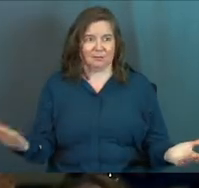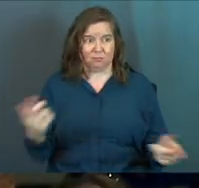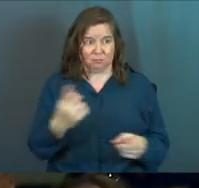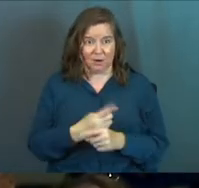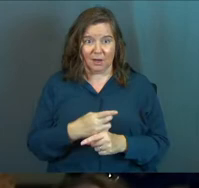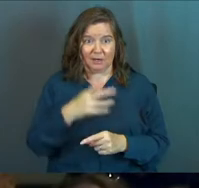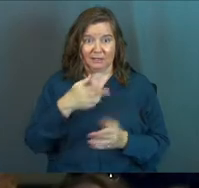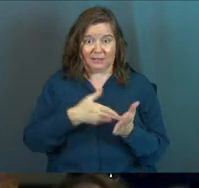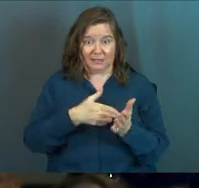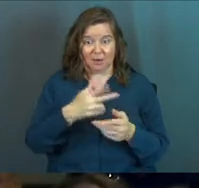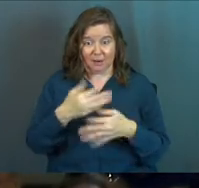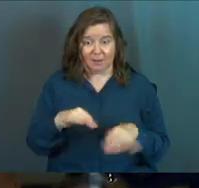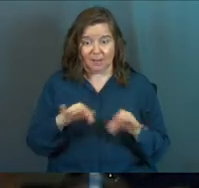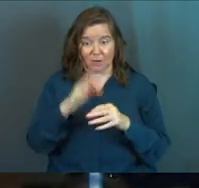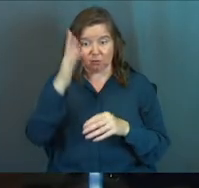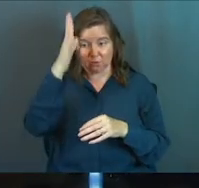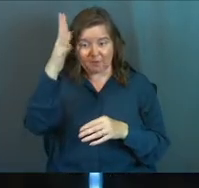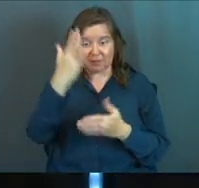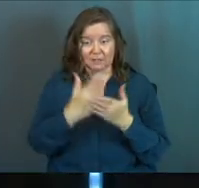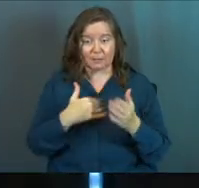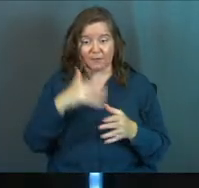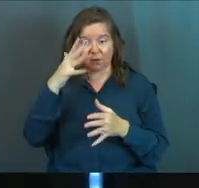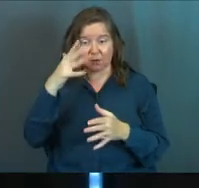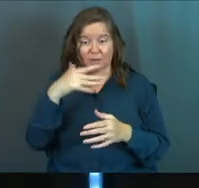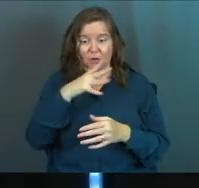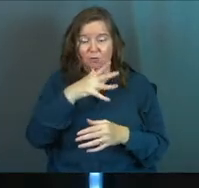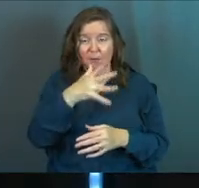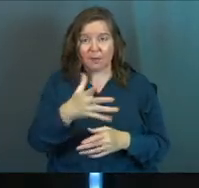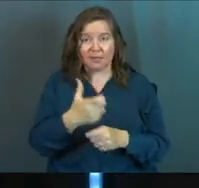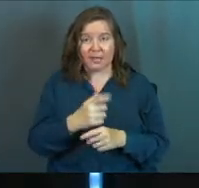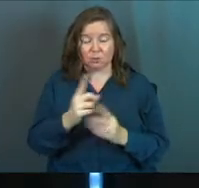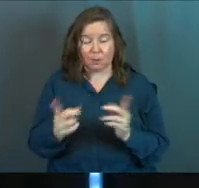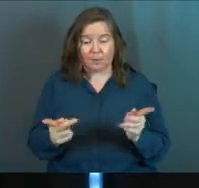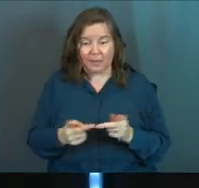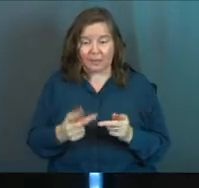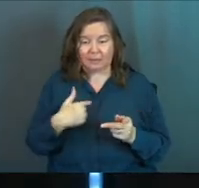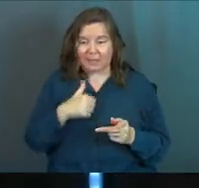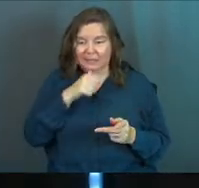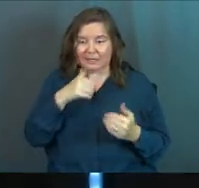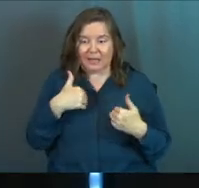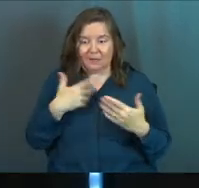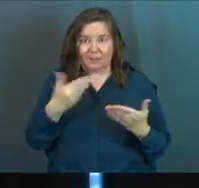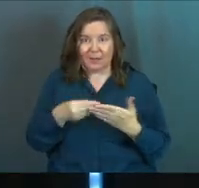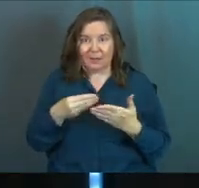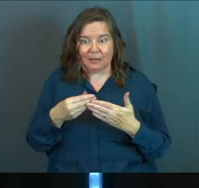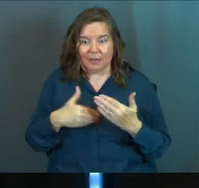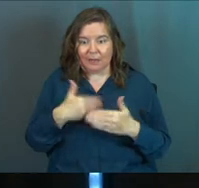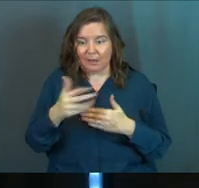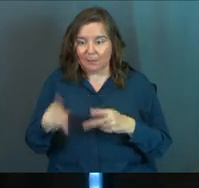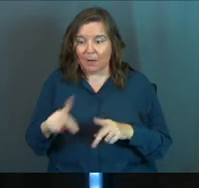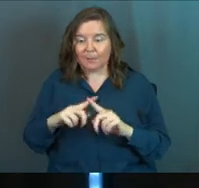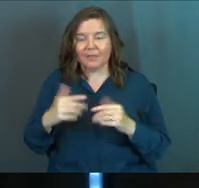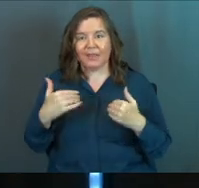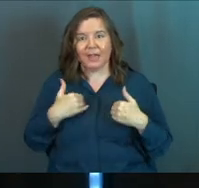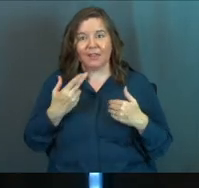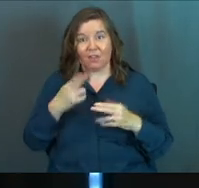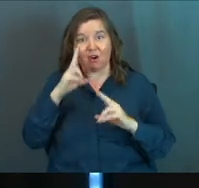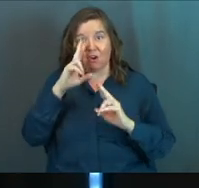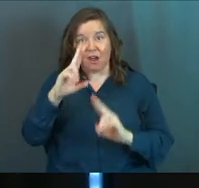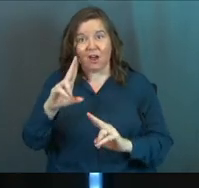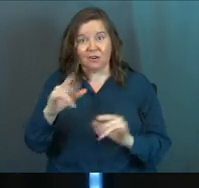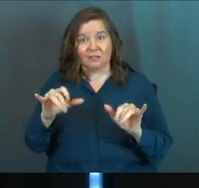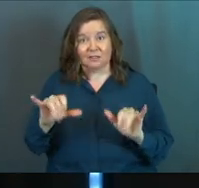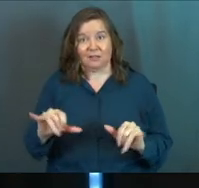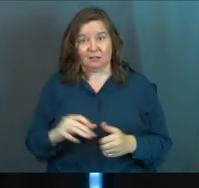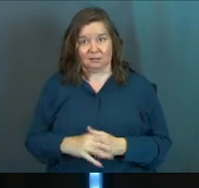Didn't integrity matter to our grandfathers? And some of our grandfathers and our grandmothers, they got to a spot, and they didn't have as much as the next guy, but they had their honor.